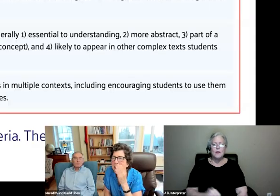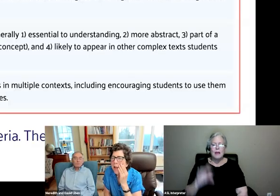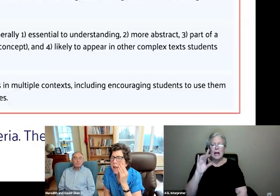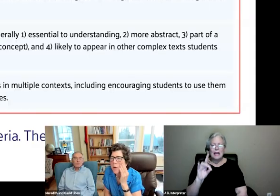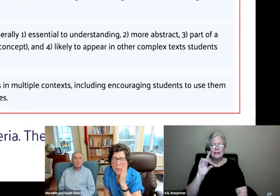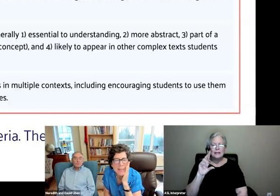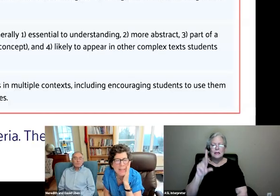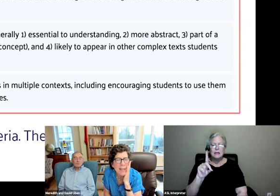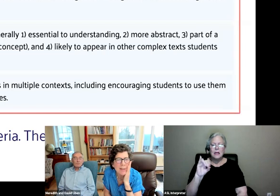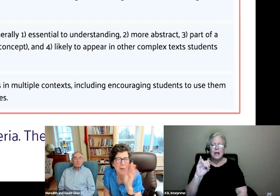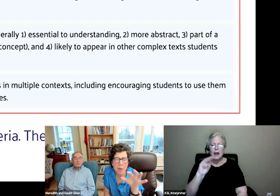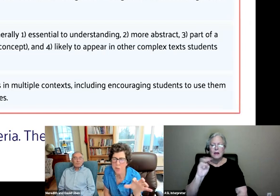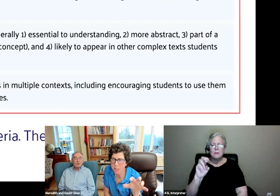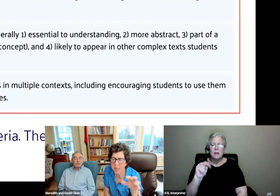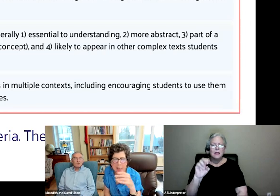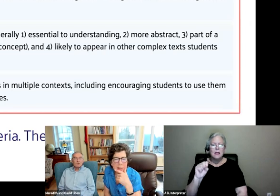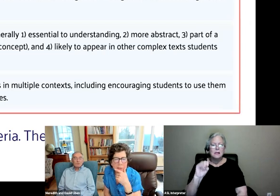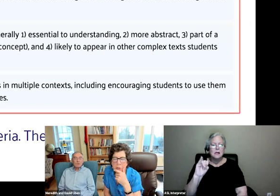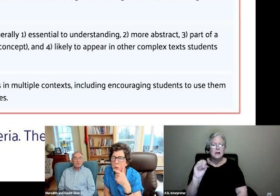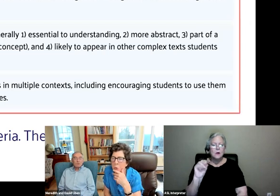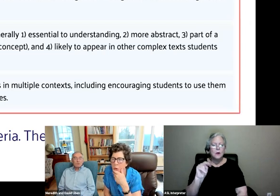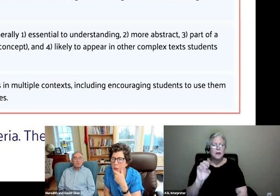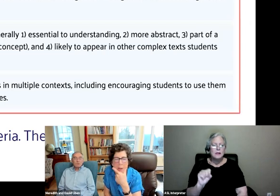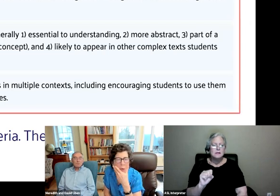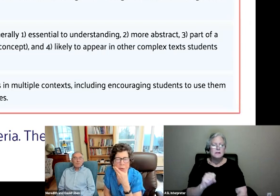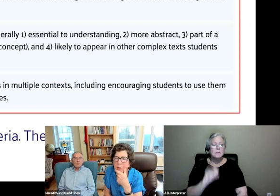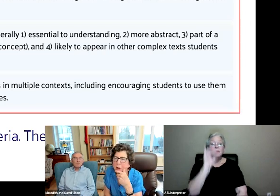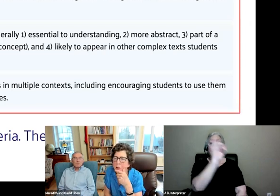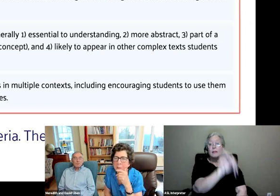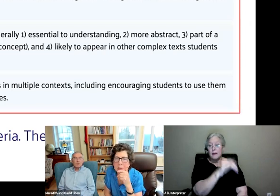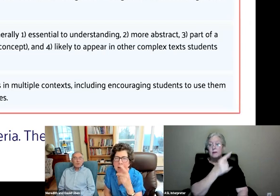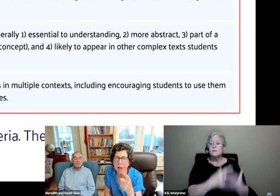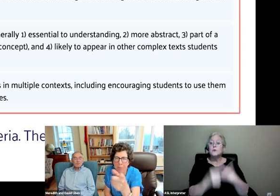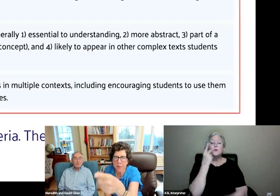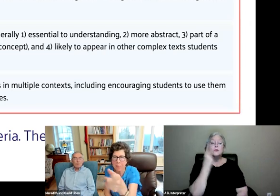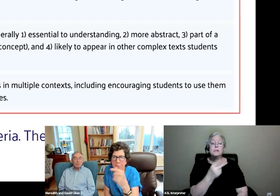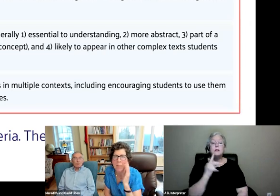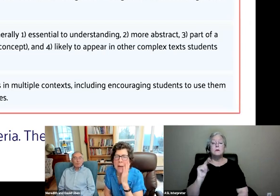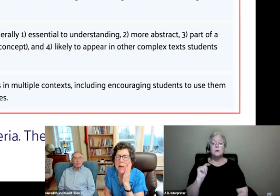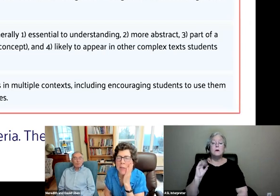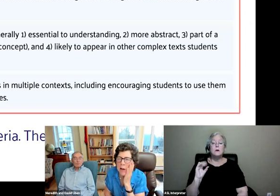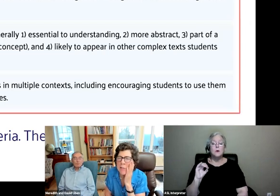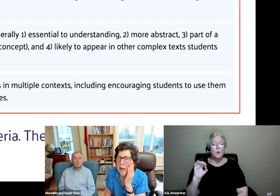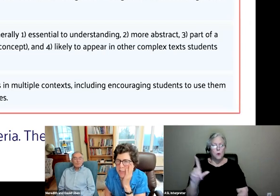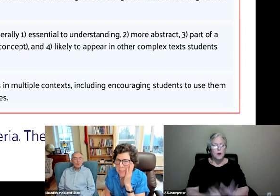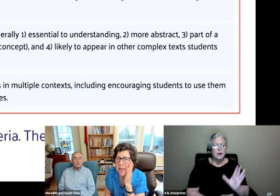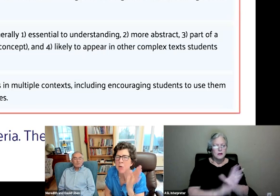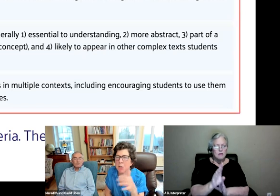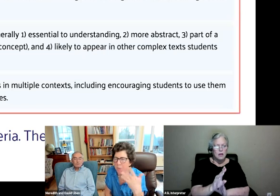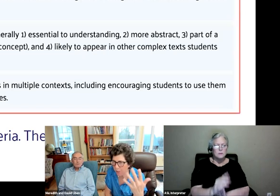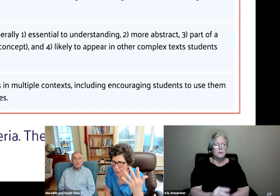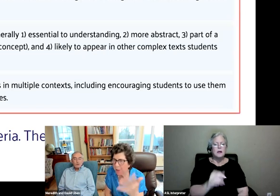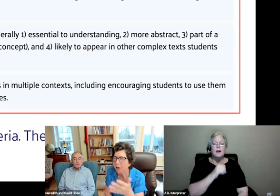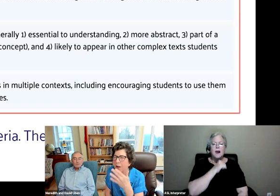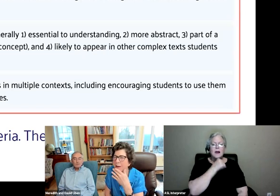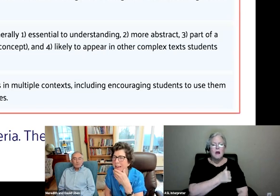we did, what you're seeing is a tool that was developed by the Knowledge Matters campaign,